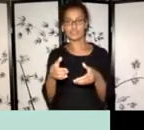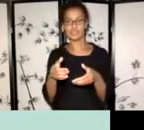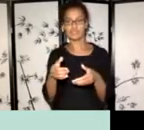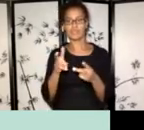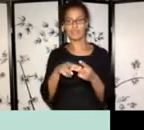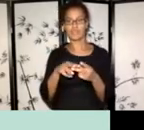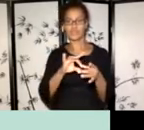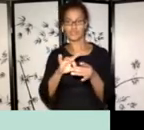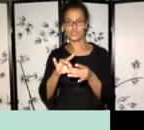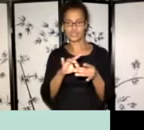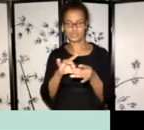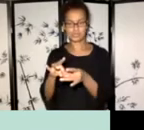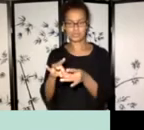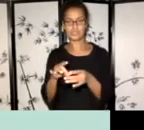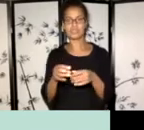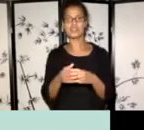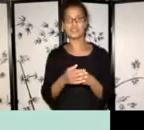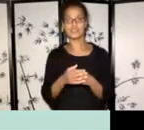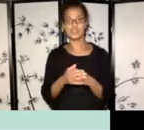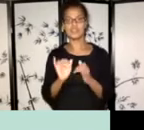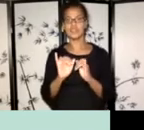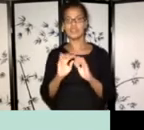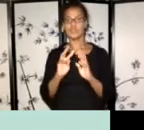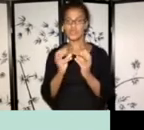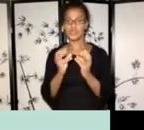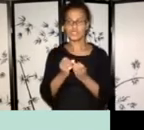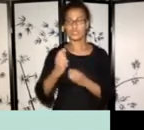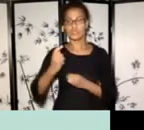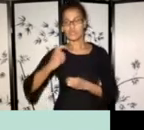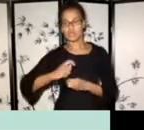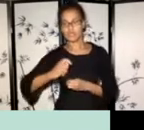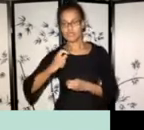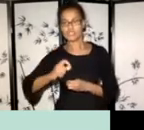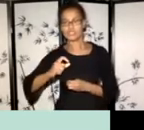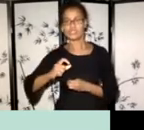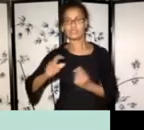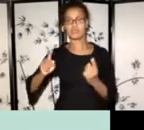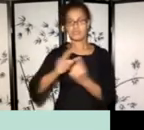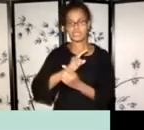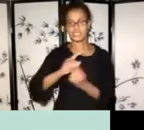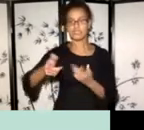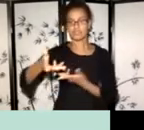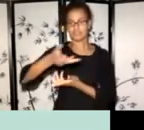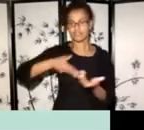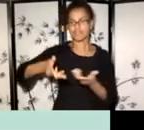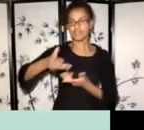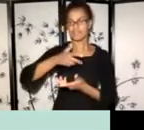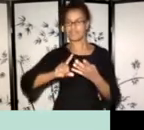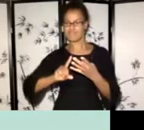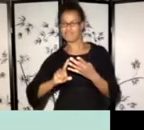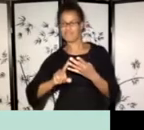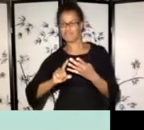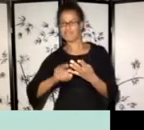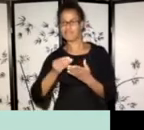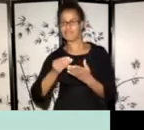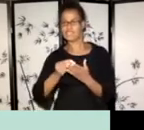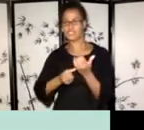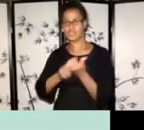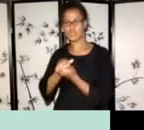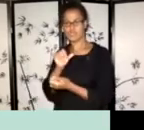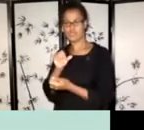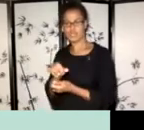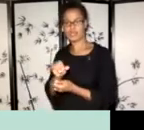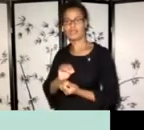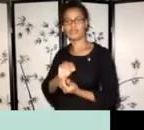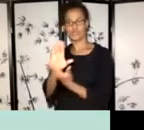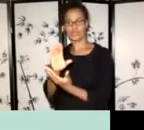delegations, and exchanges. Um, so yeah, it's a multidisciplinary program. Um, there